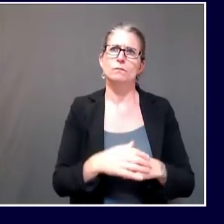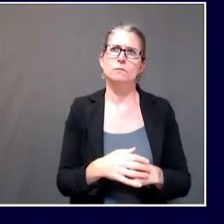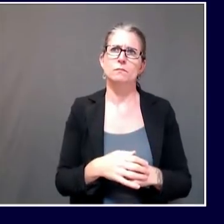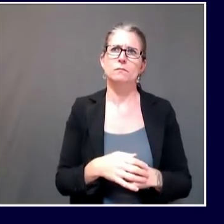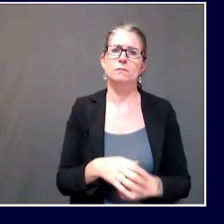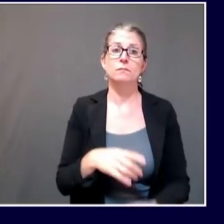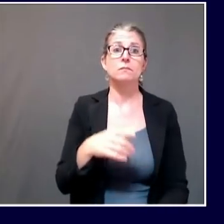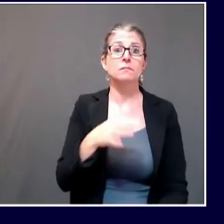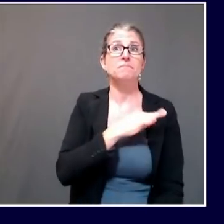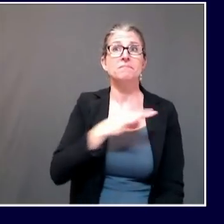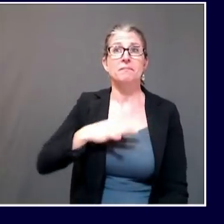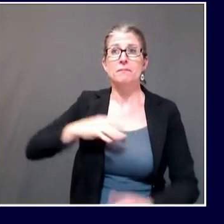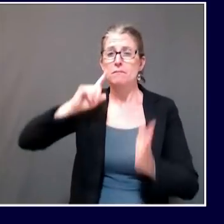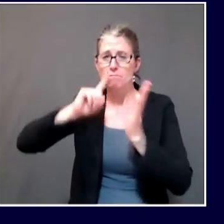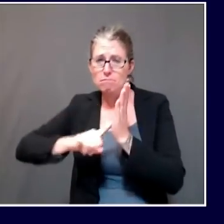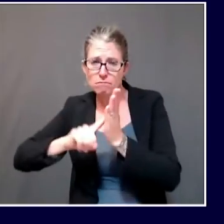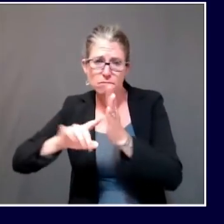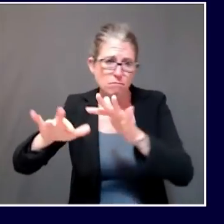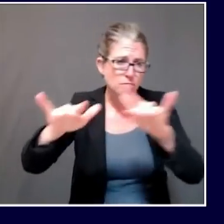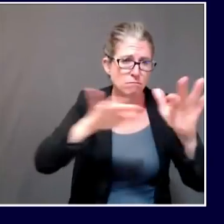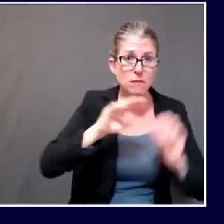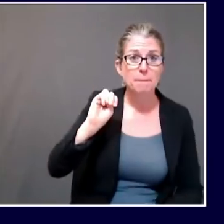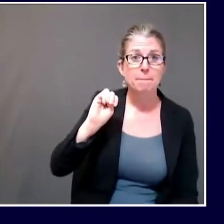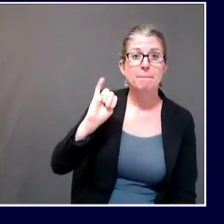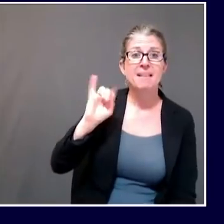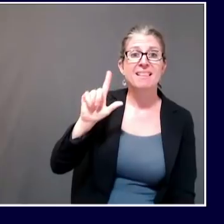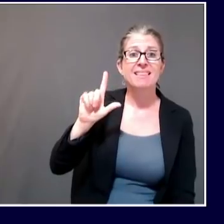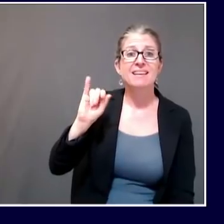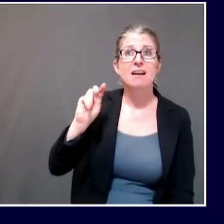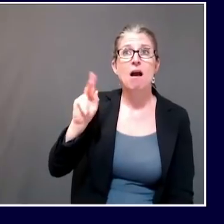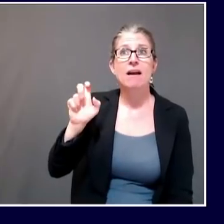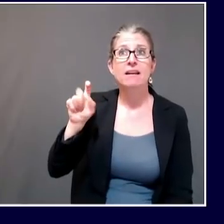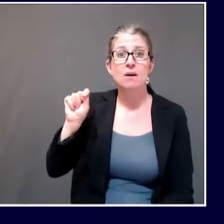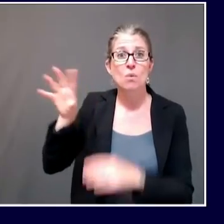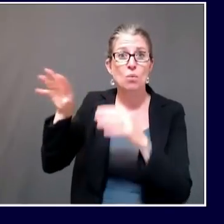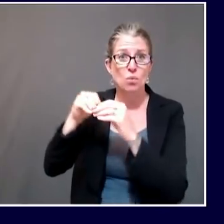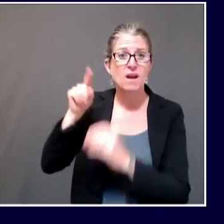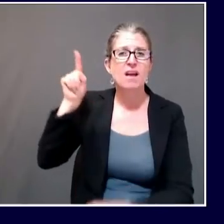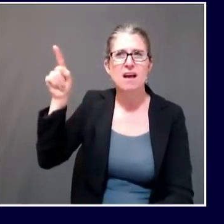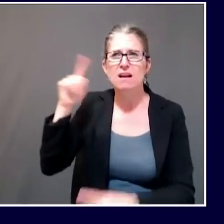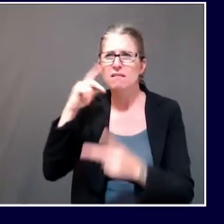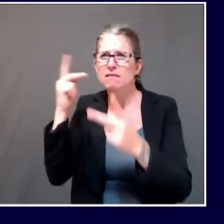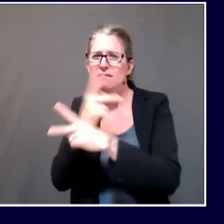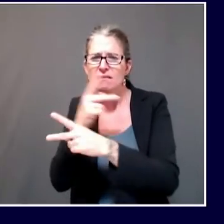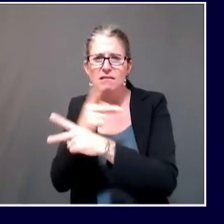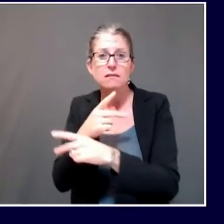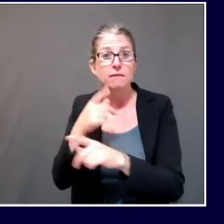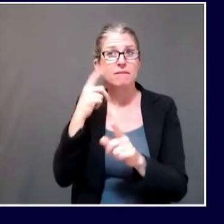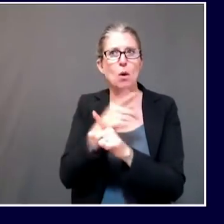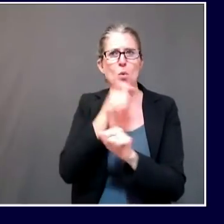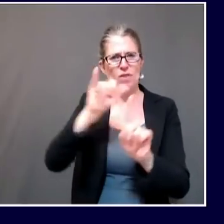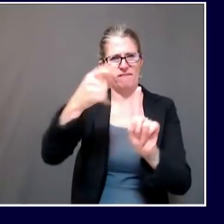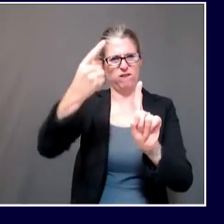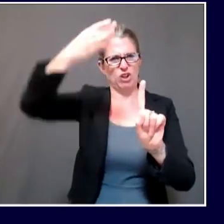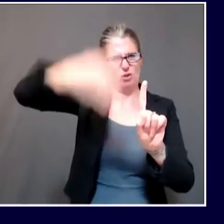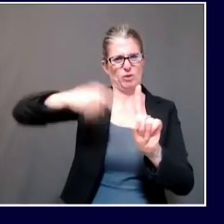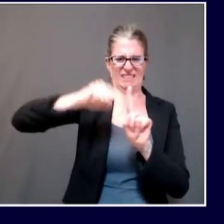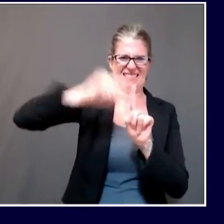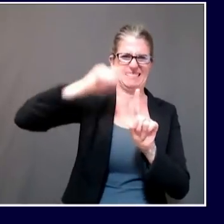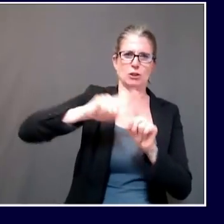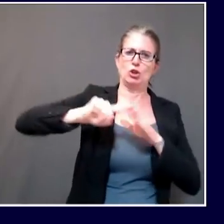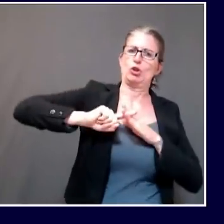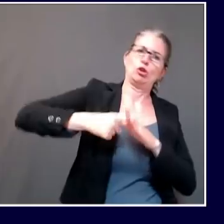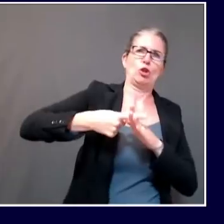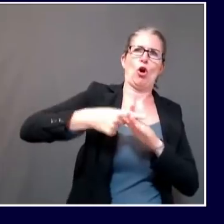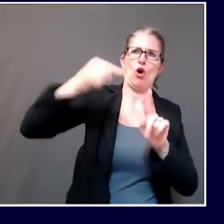wedding is from Penobscot County or York County yet? Or at least do you have any idea whether the virus traveled north or